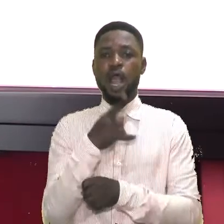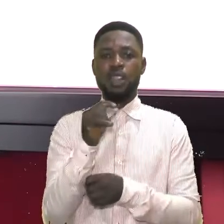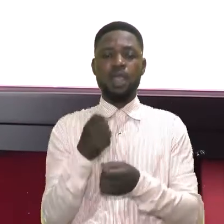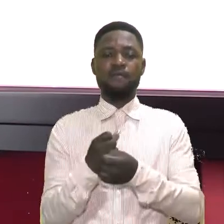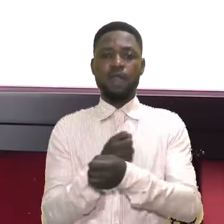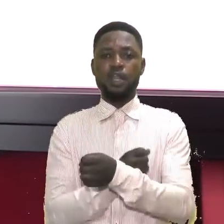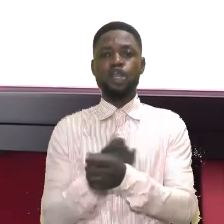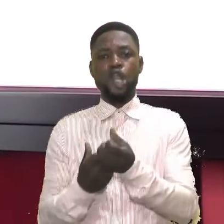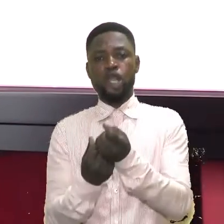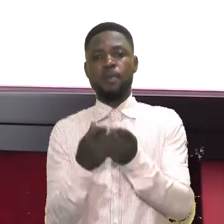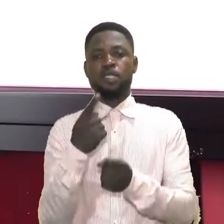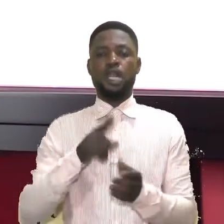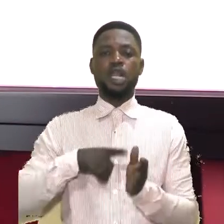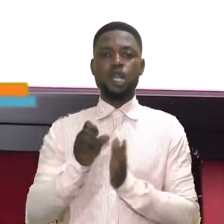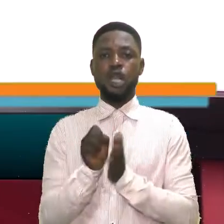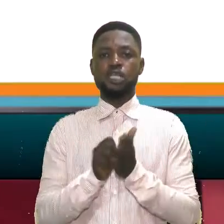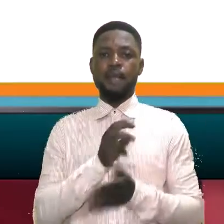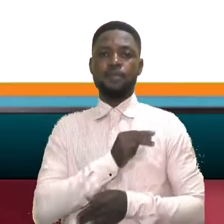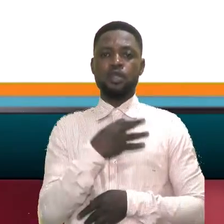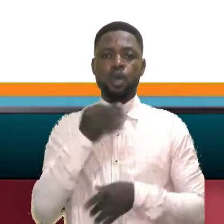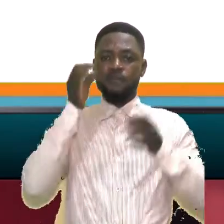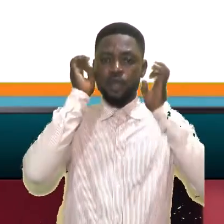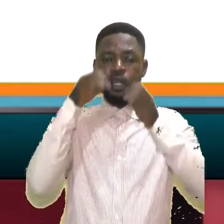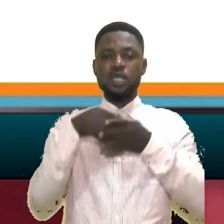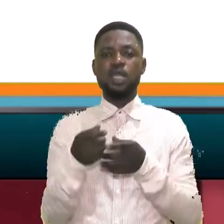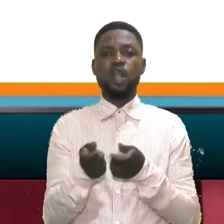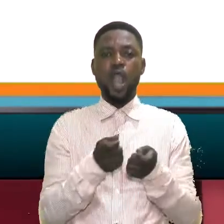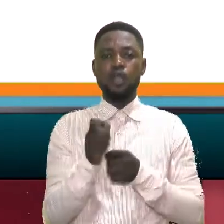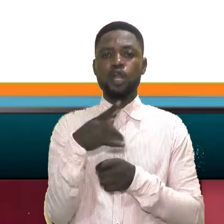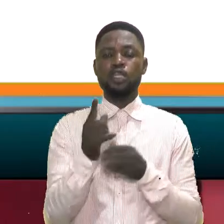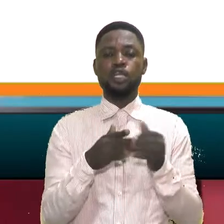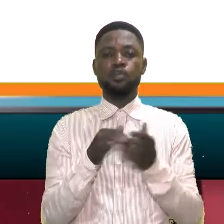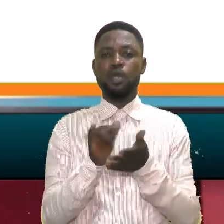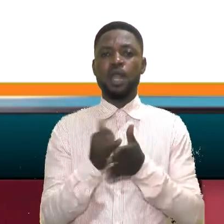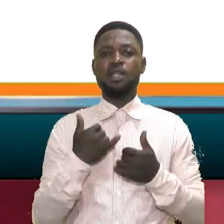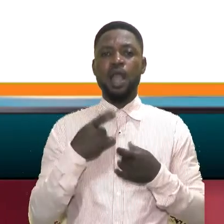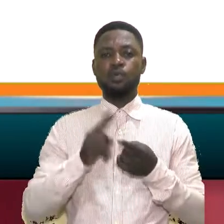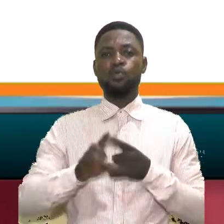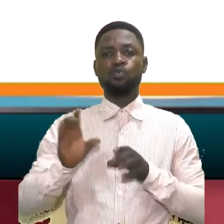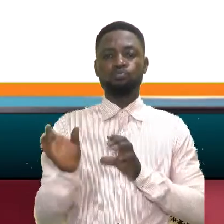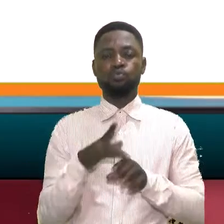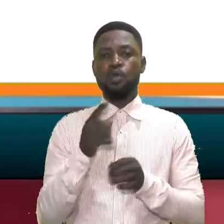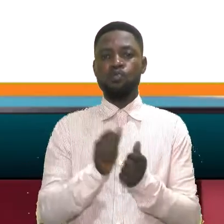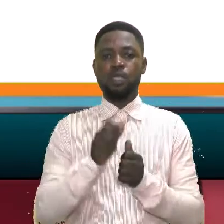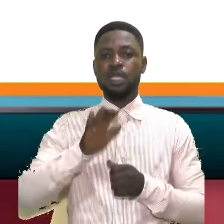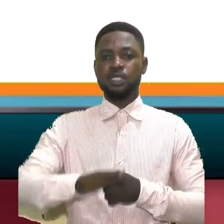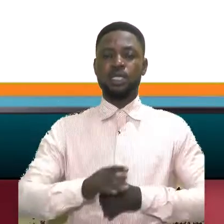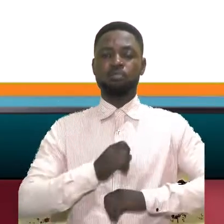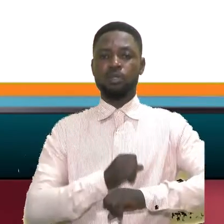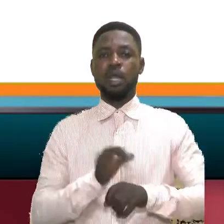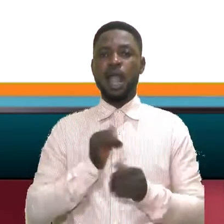foundation supporting the Lagos State Ministry of Education in handling issues that has to do with child protection and safeguarding.